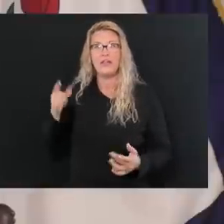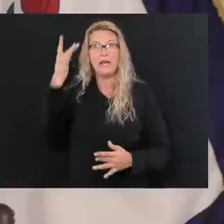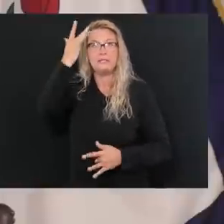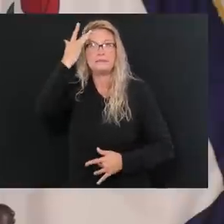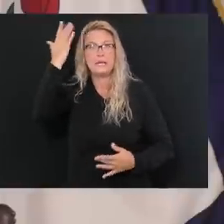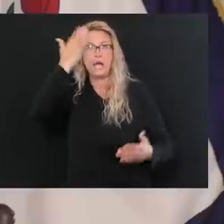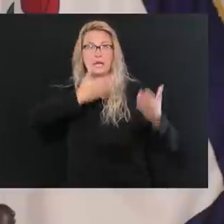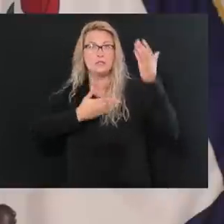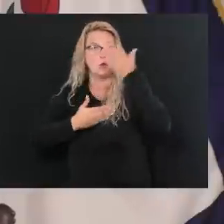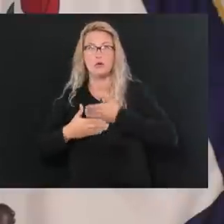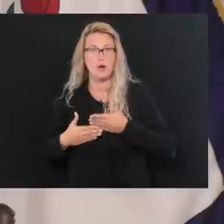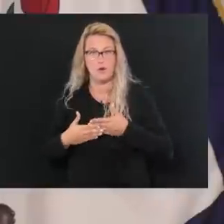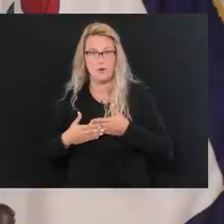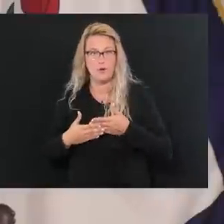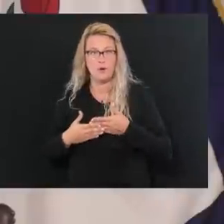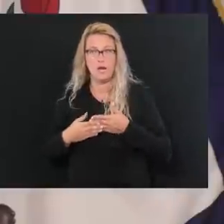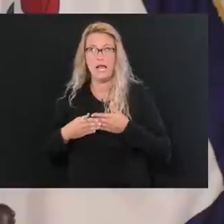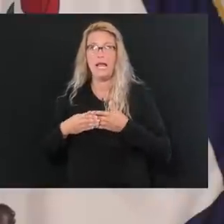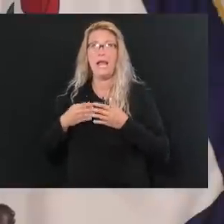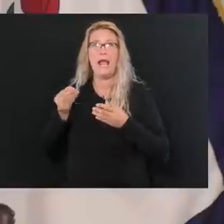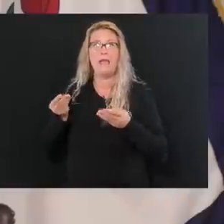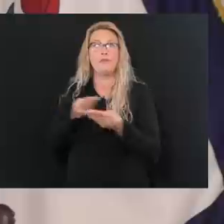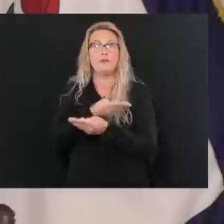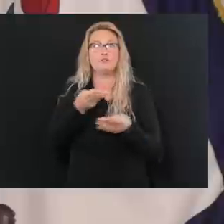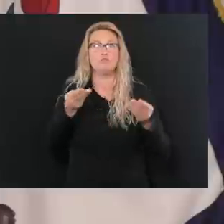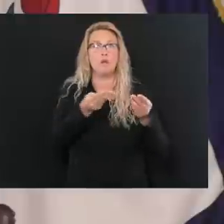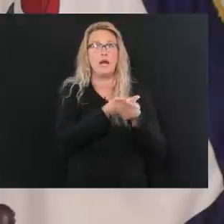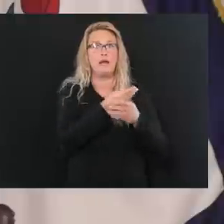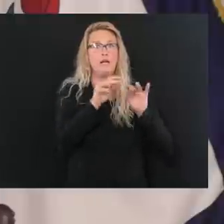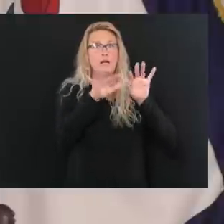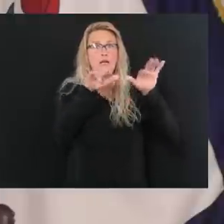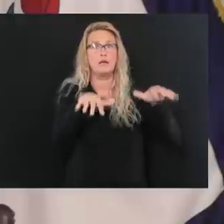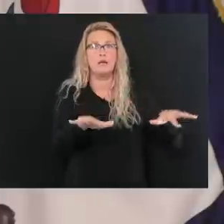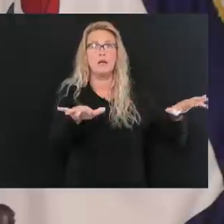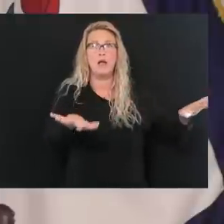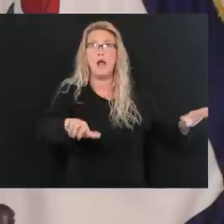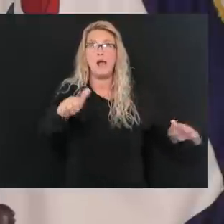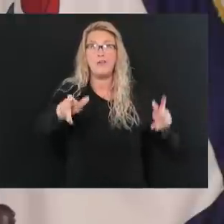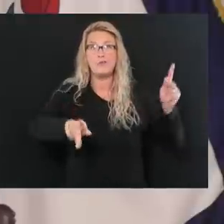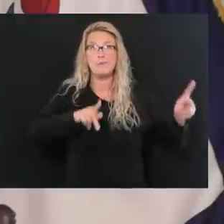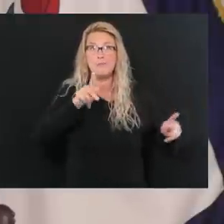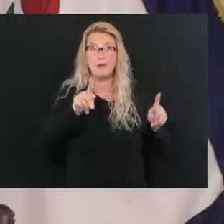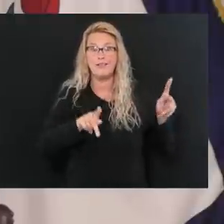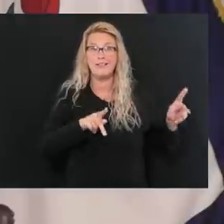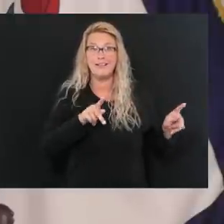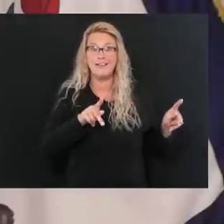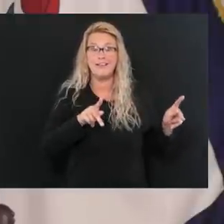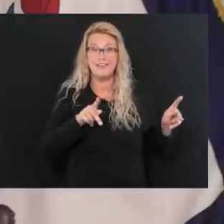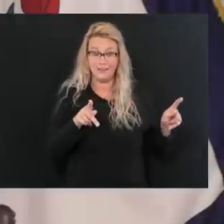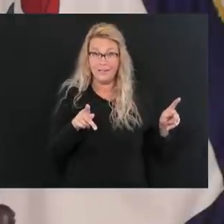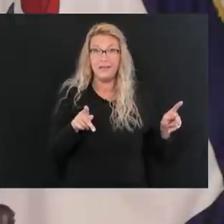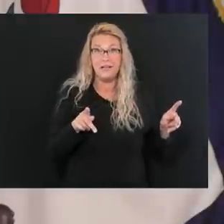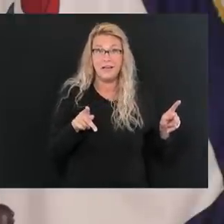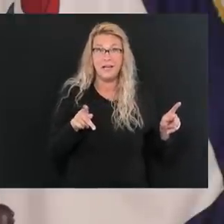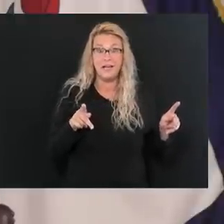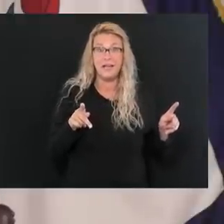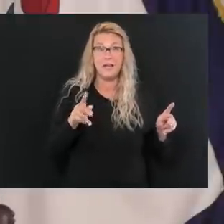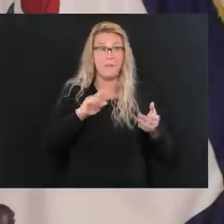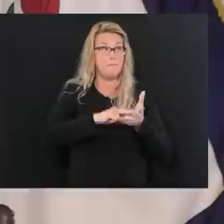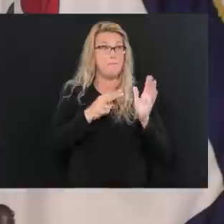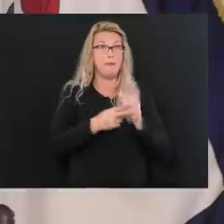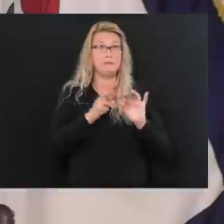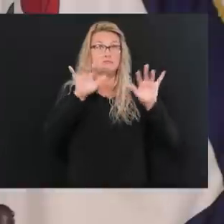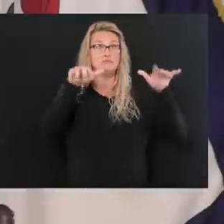and don't know they have this disease, and they're infecting others, and then they infect others,